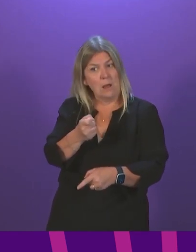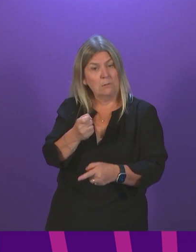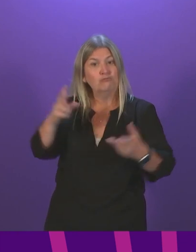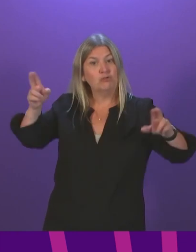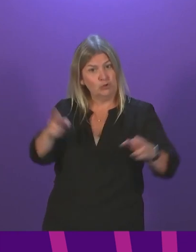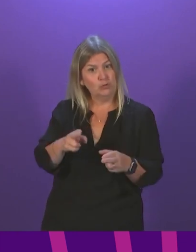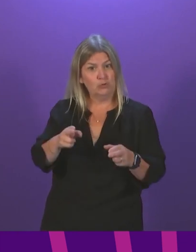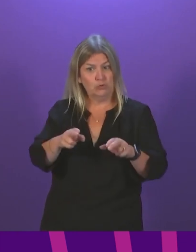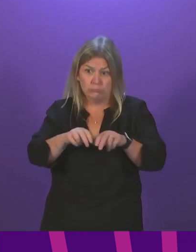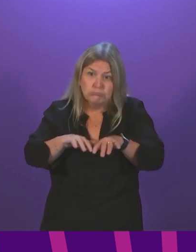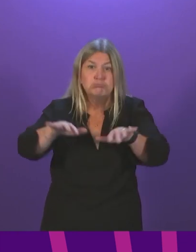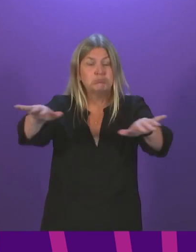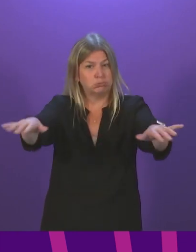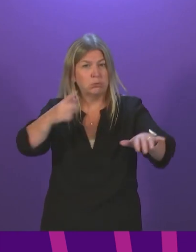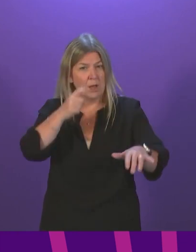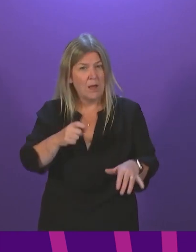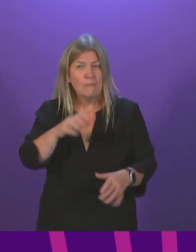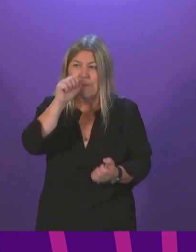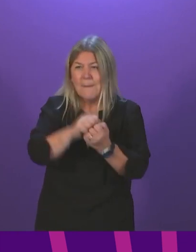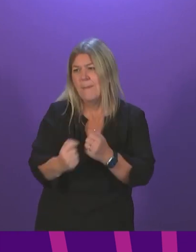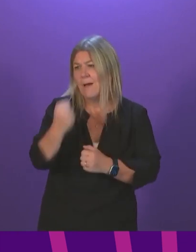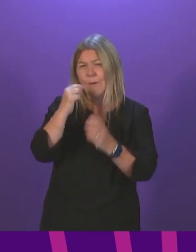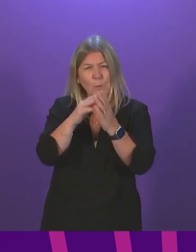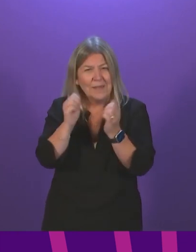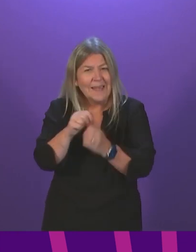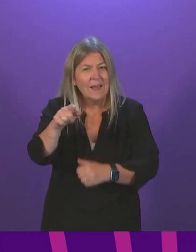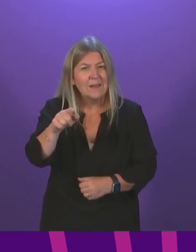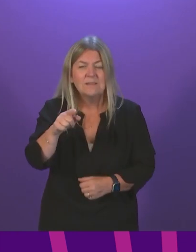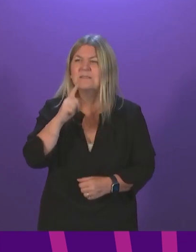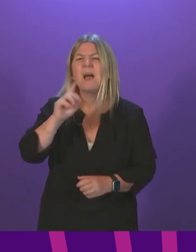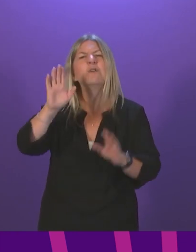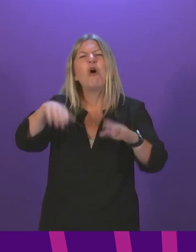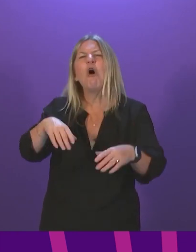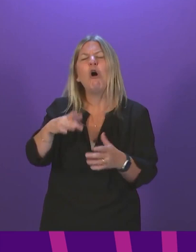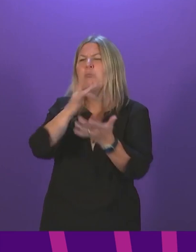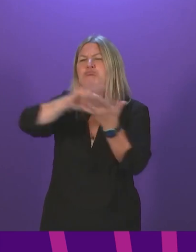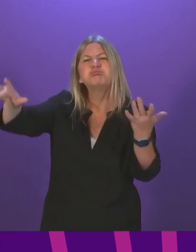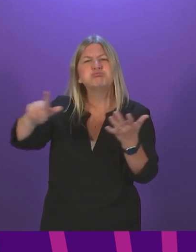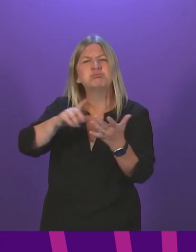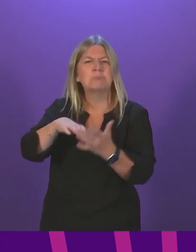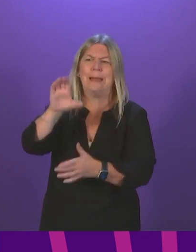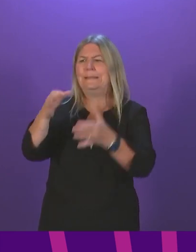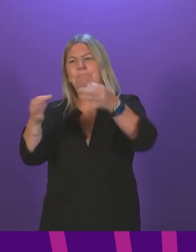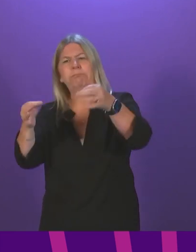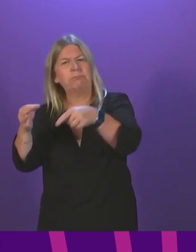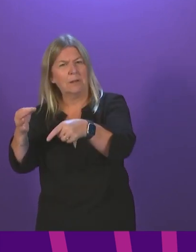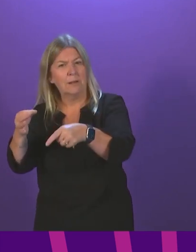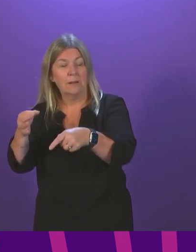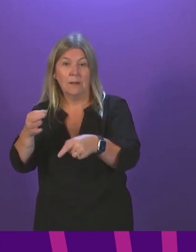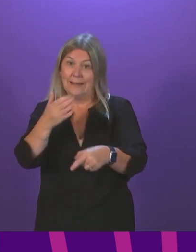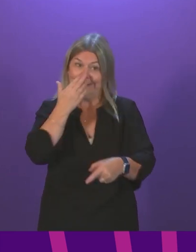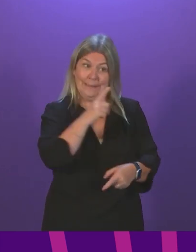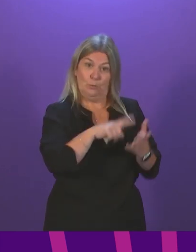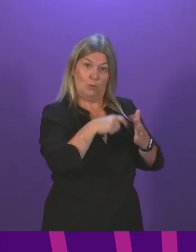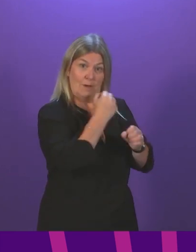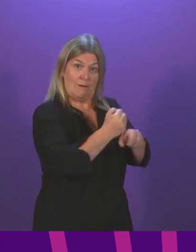And indeed, after a fanfare at the weekend of suggesting that it had ruled them out, the UK government has been very clear today that it is keeping the